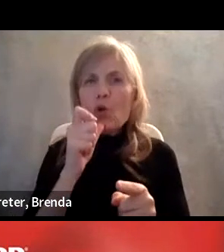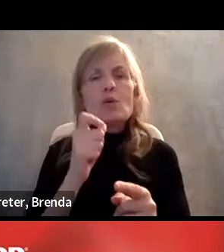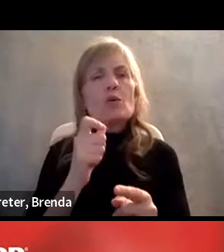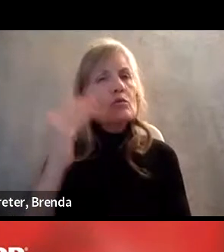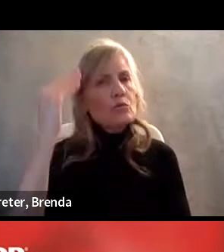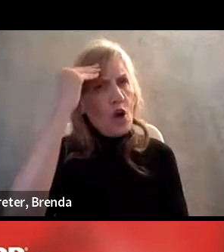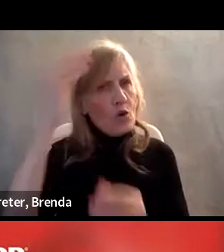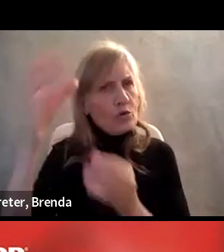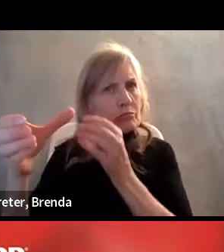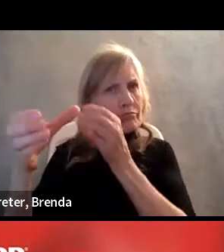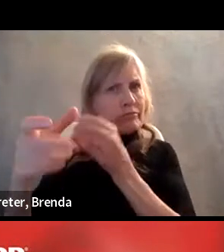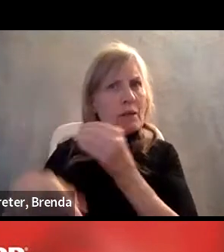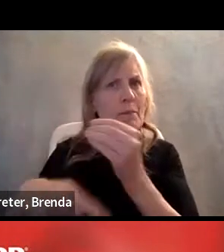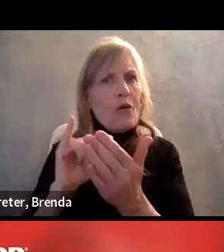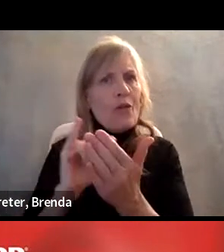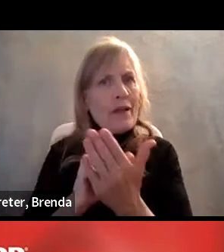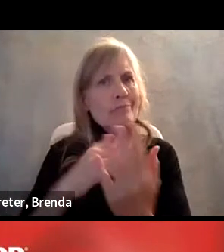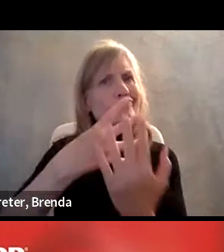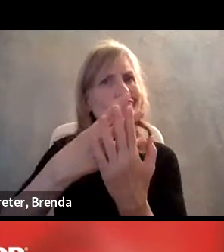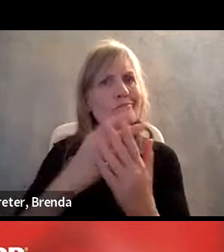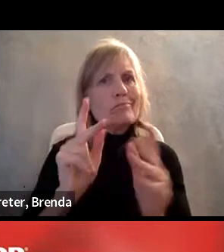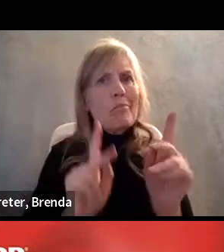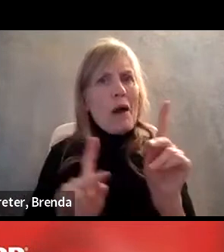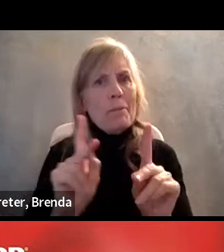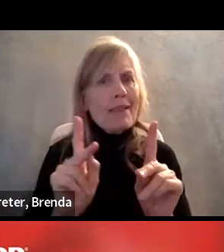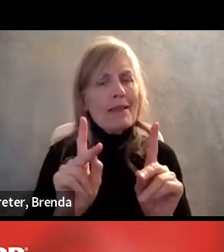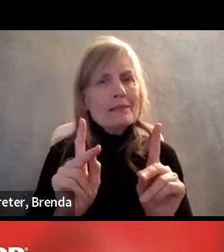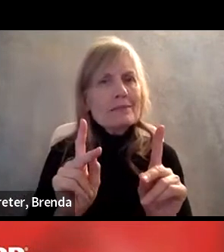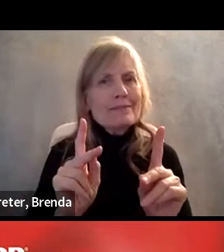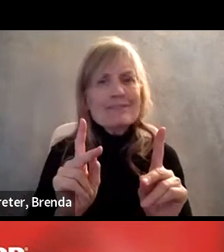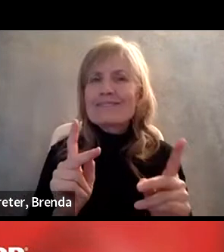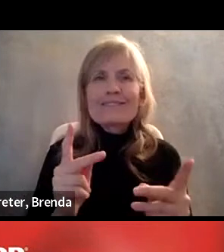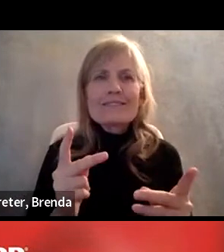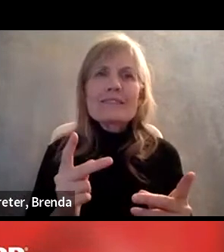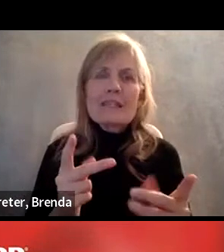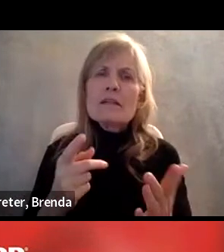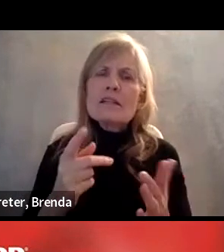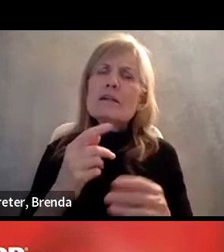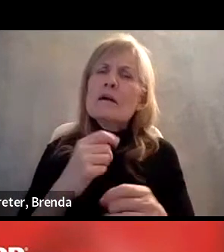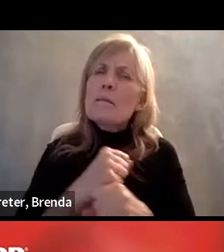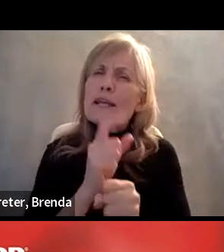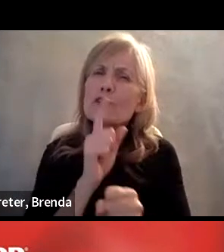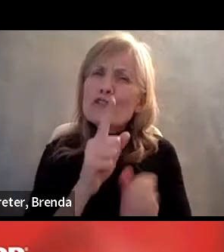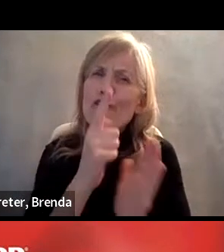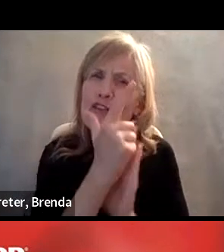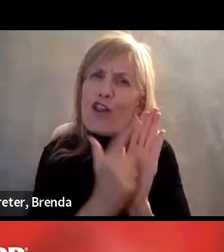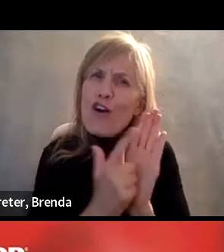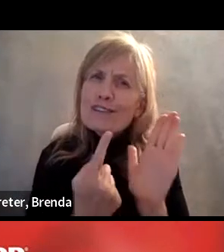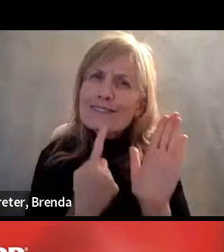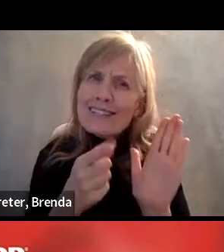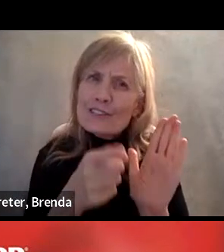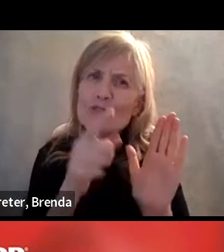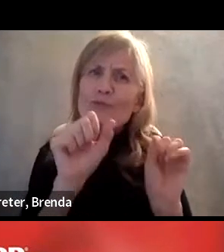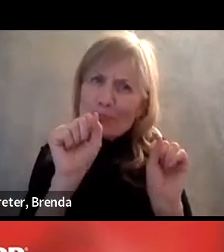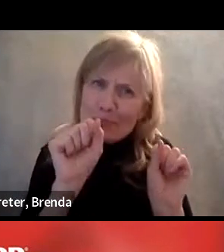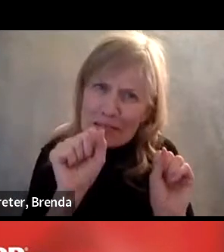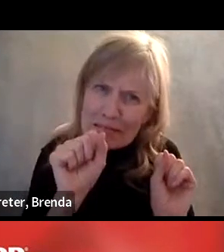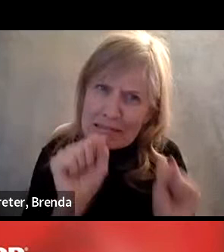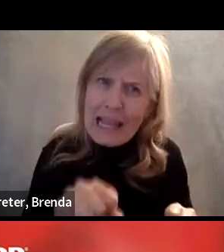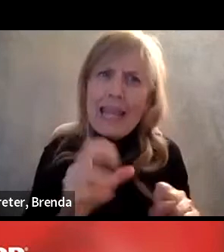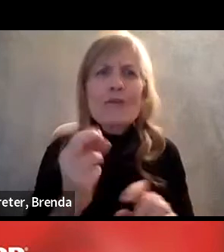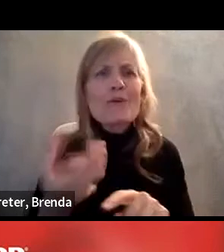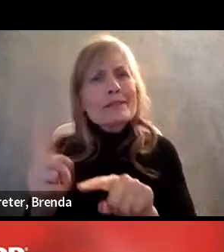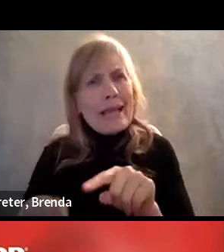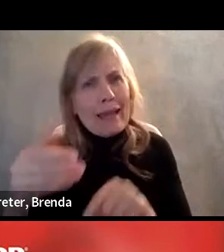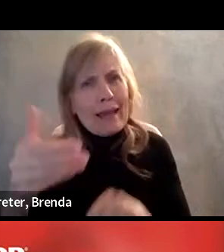to help them be sure that you can't hire someone with a conviction history. And if so, then get really specific about